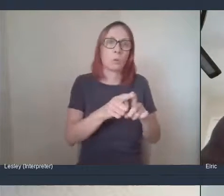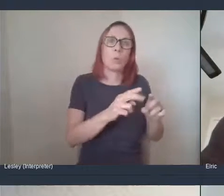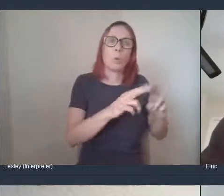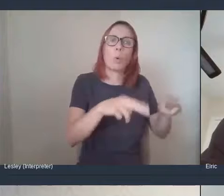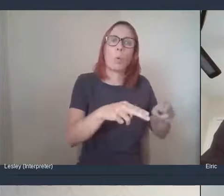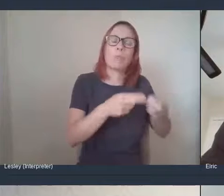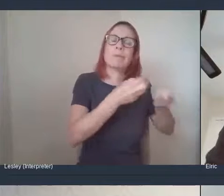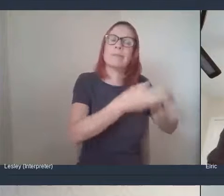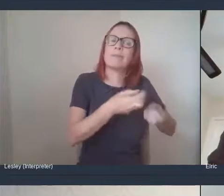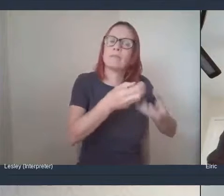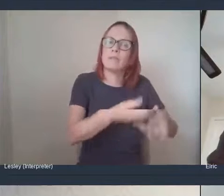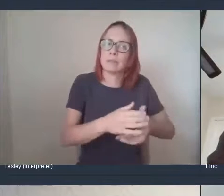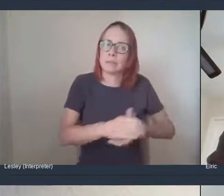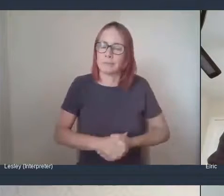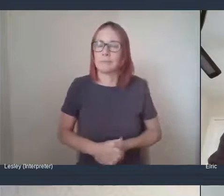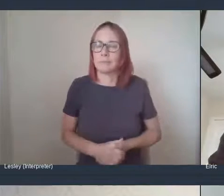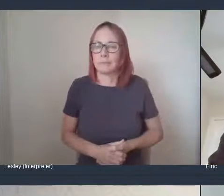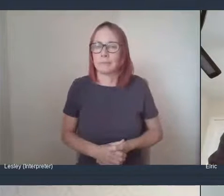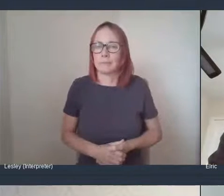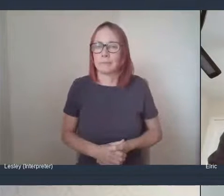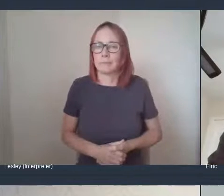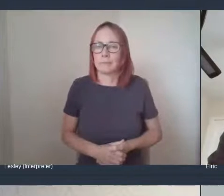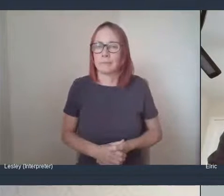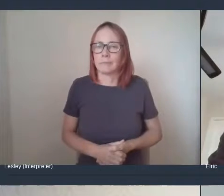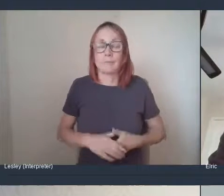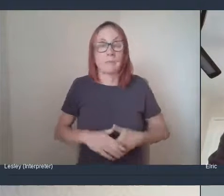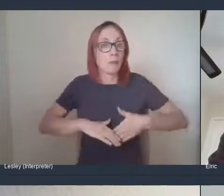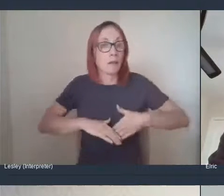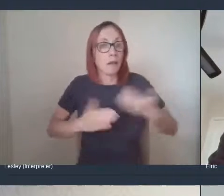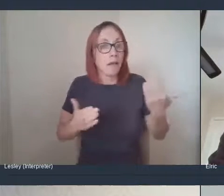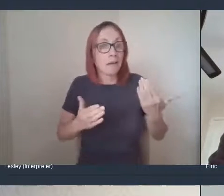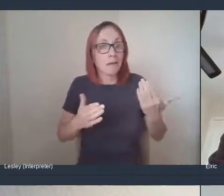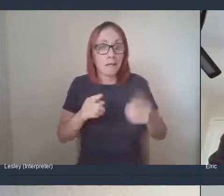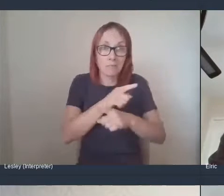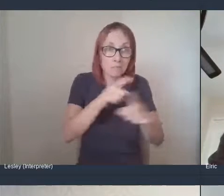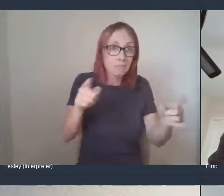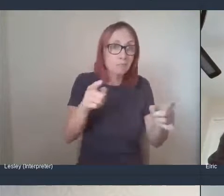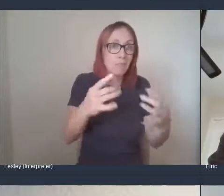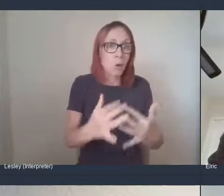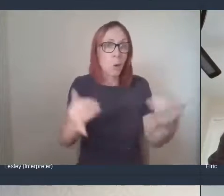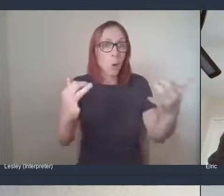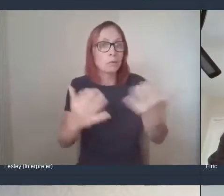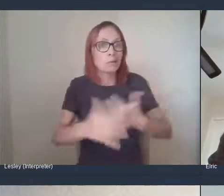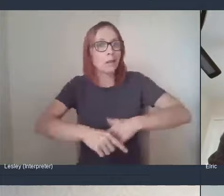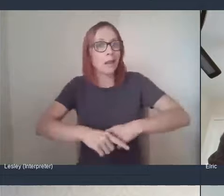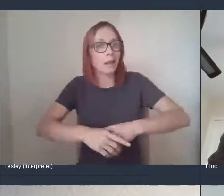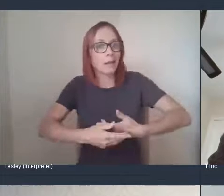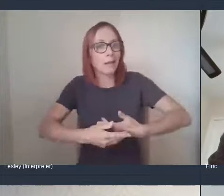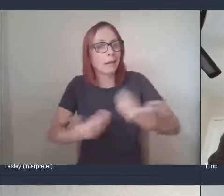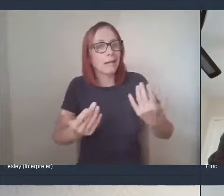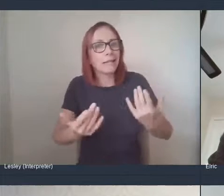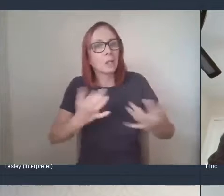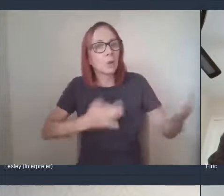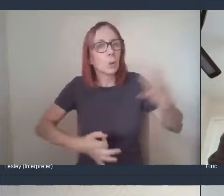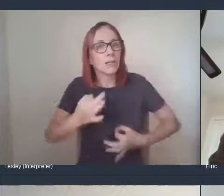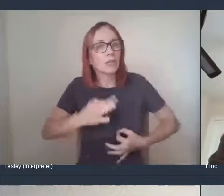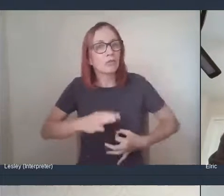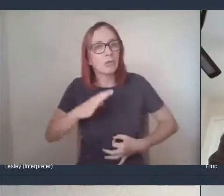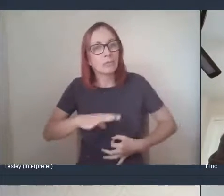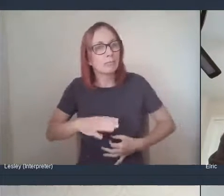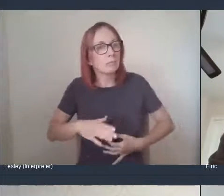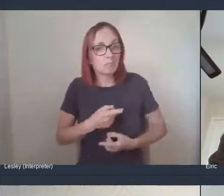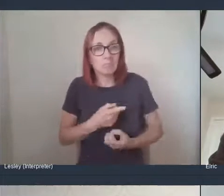I'd just like to say, like, if anybody has any questions that would like to ask you their pantry, know, you feel